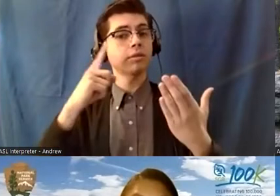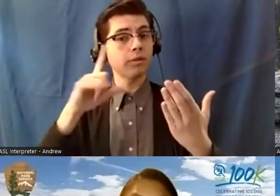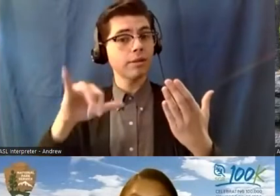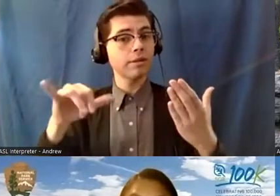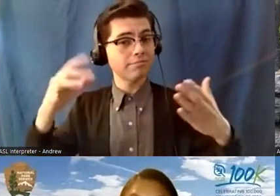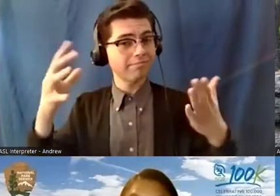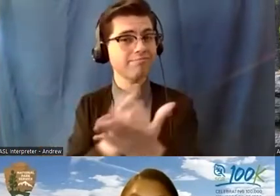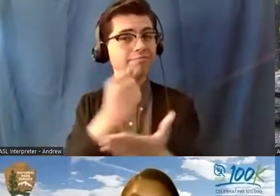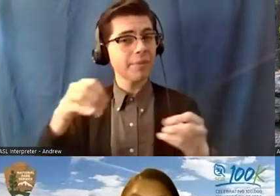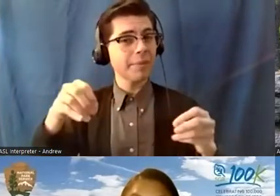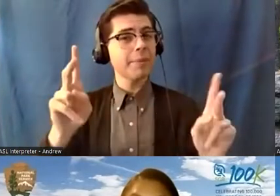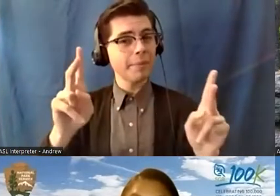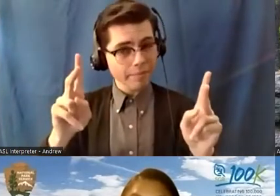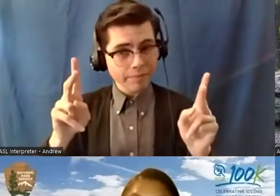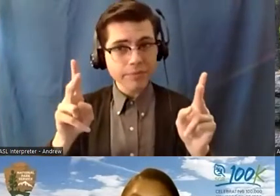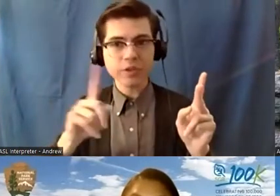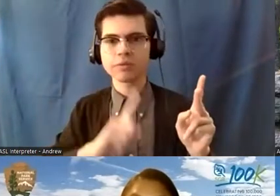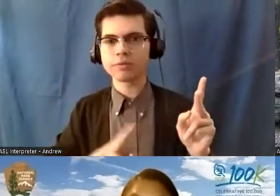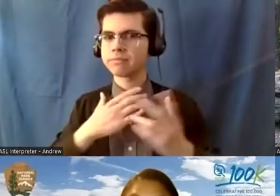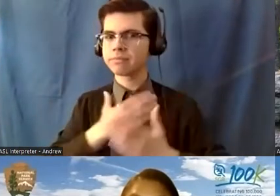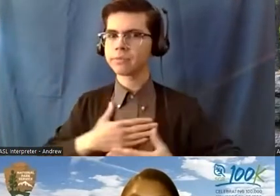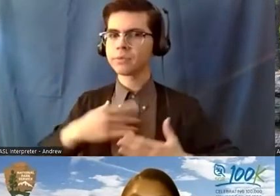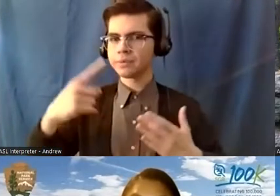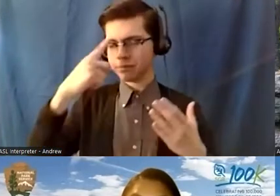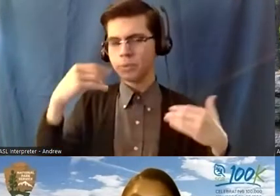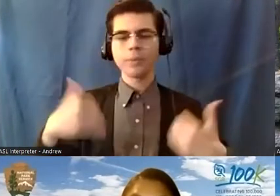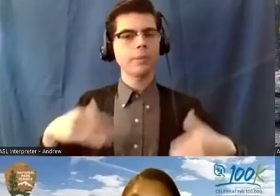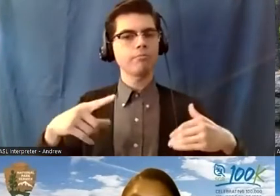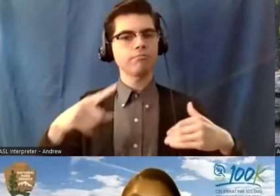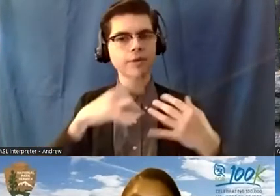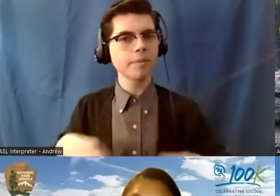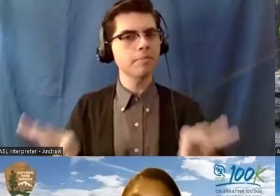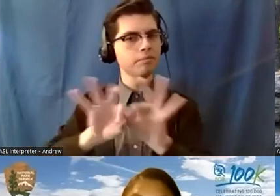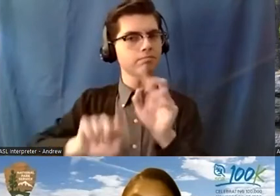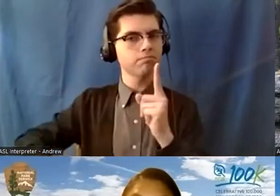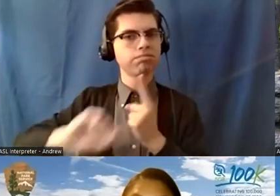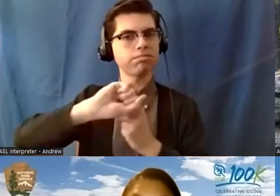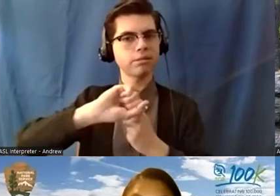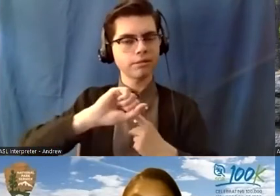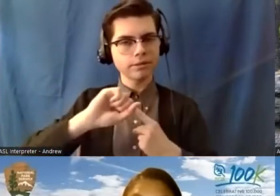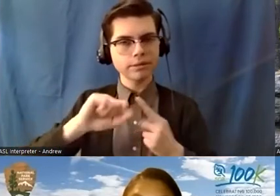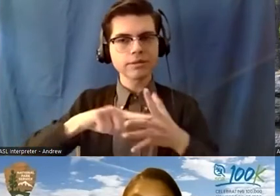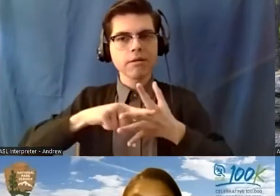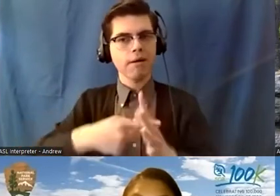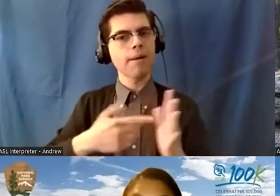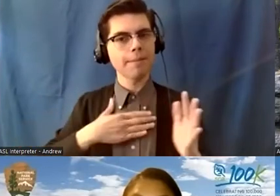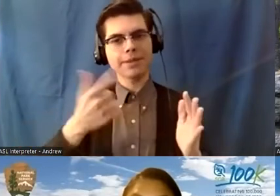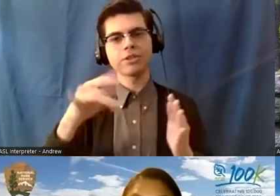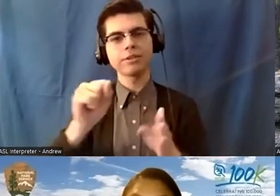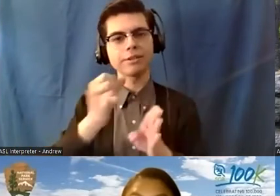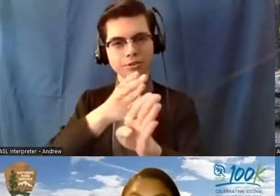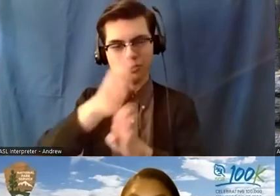really enjoyed it and think it was so pivotal to my beginning of my GIS career.